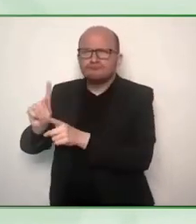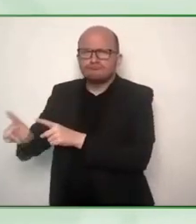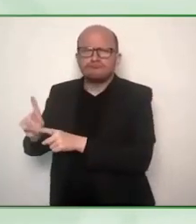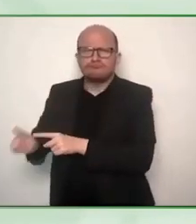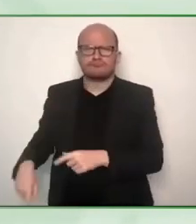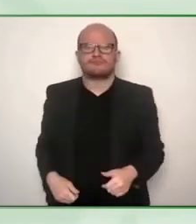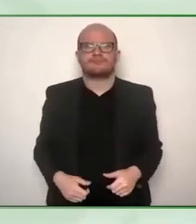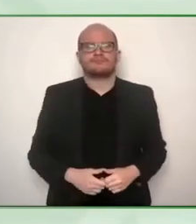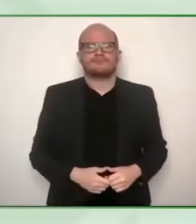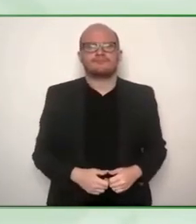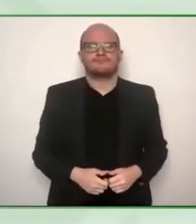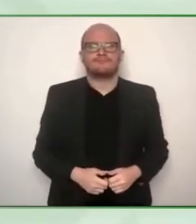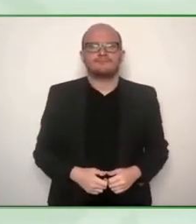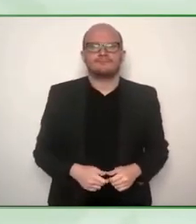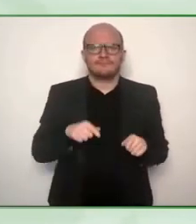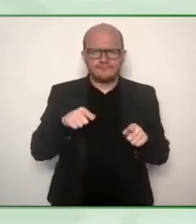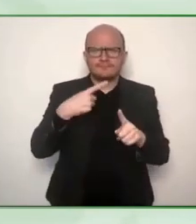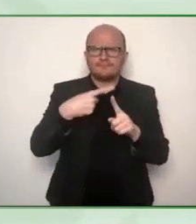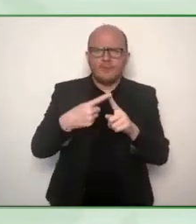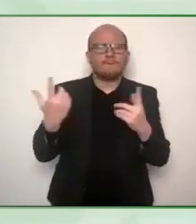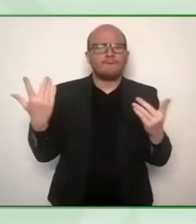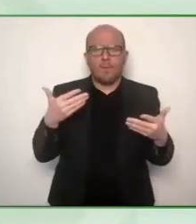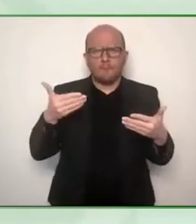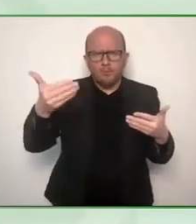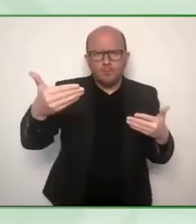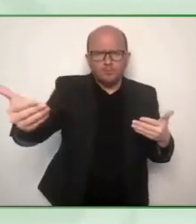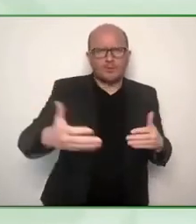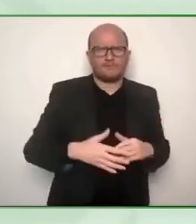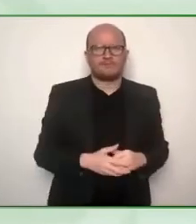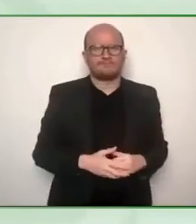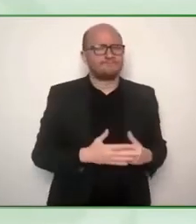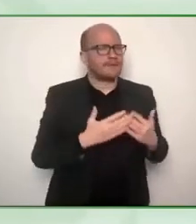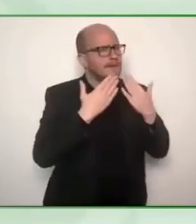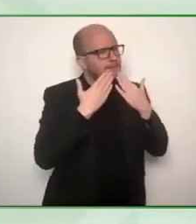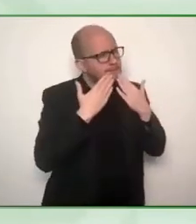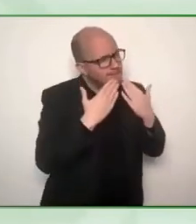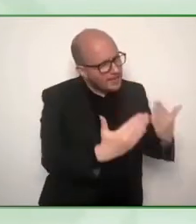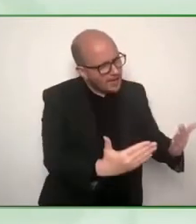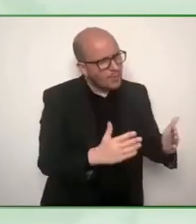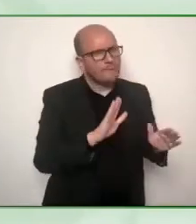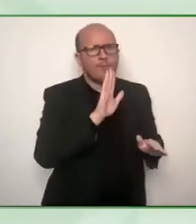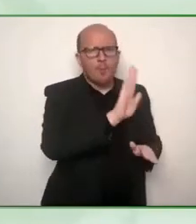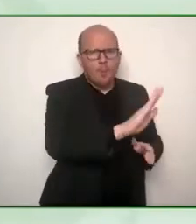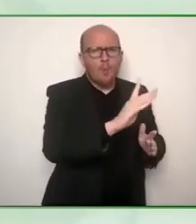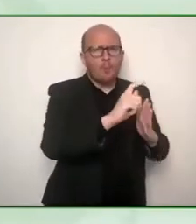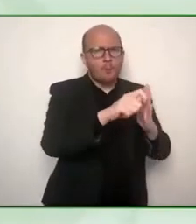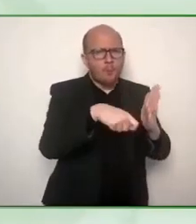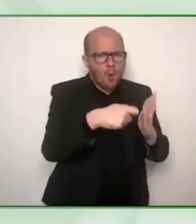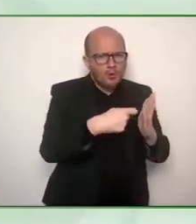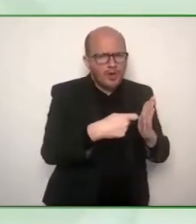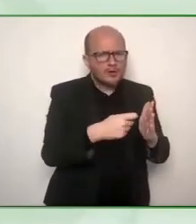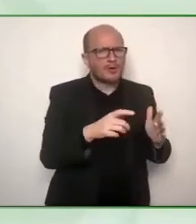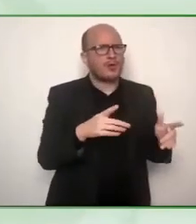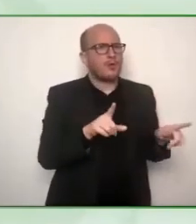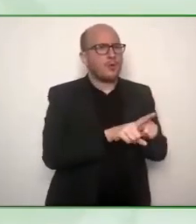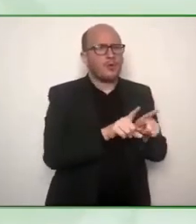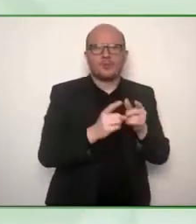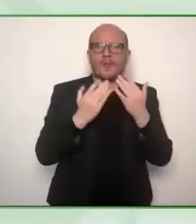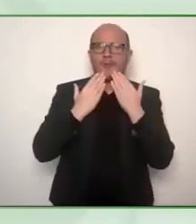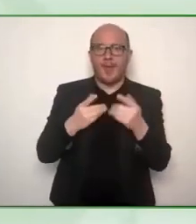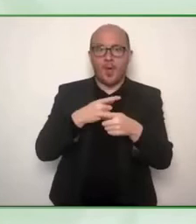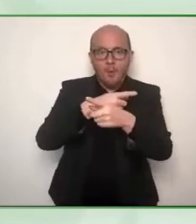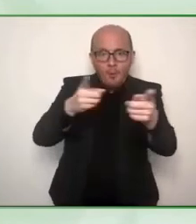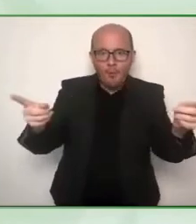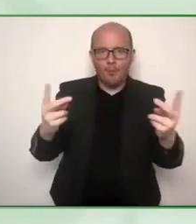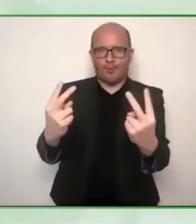words I would like to thank you enormously personally for the project and for everybody for joining me today thank you so much and thank